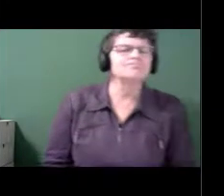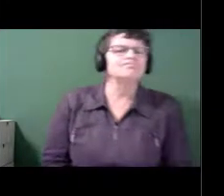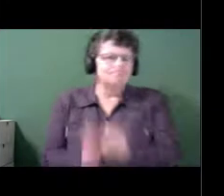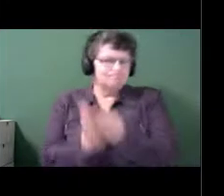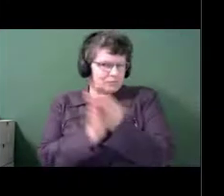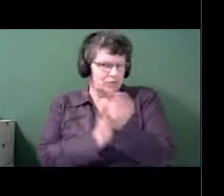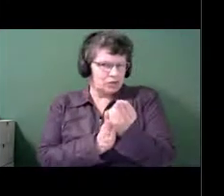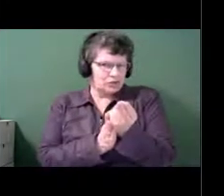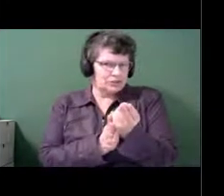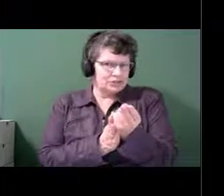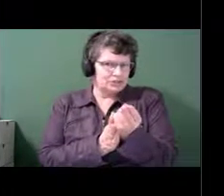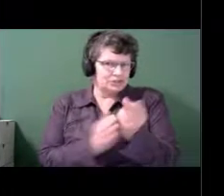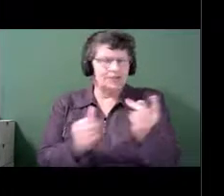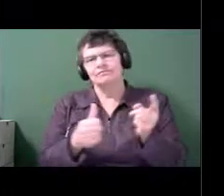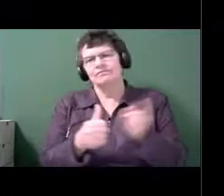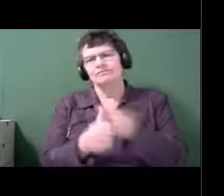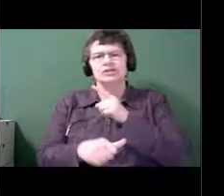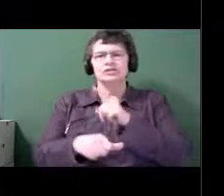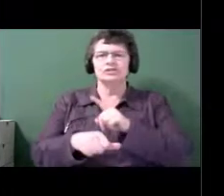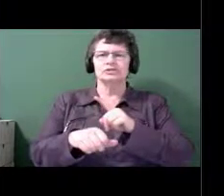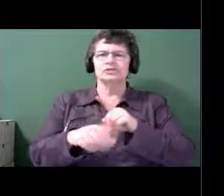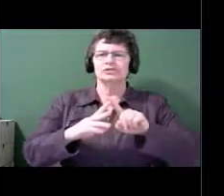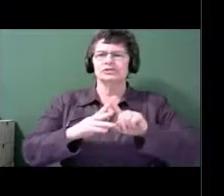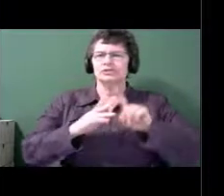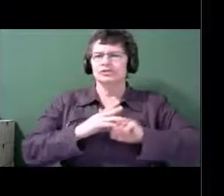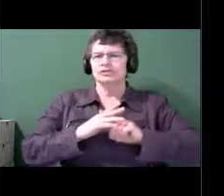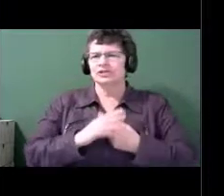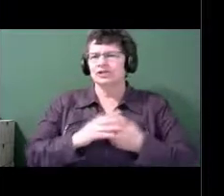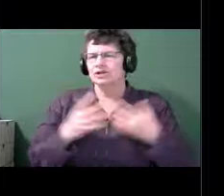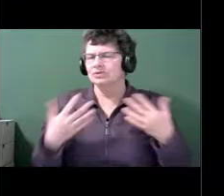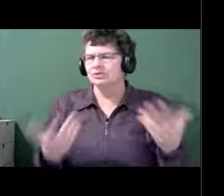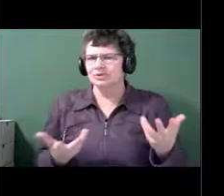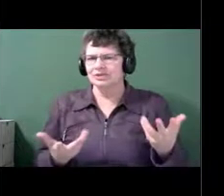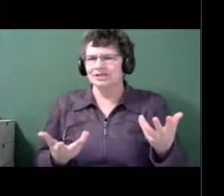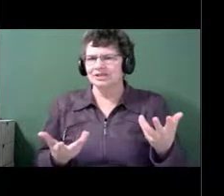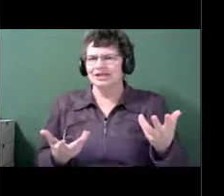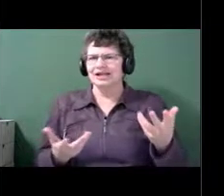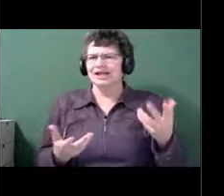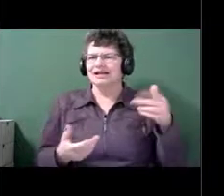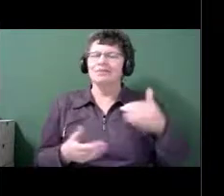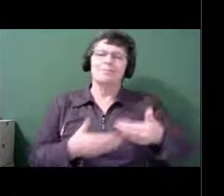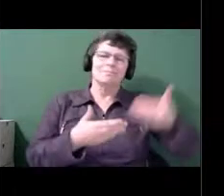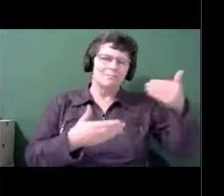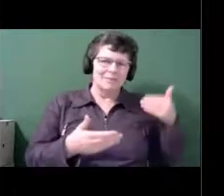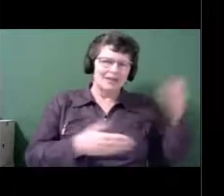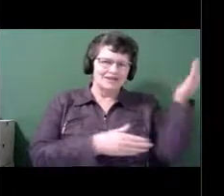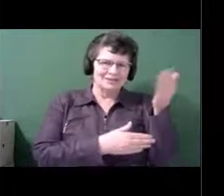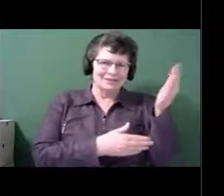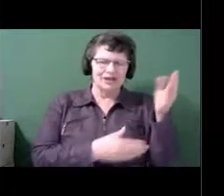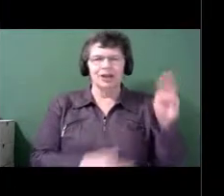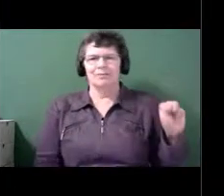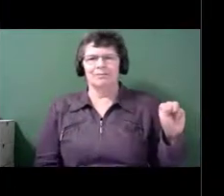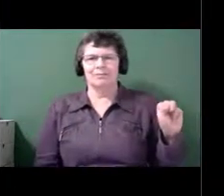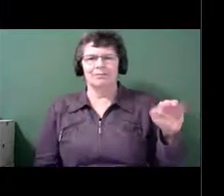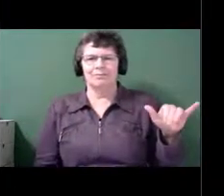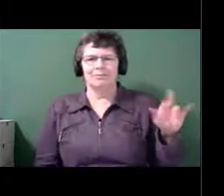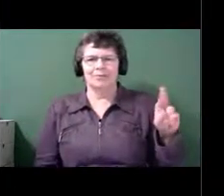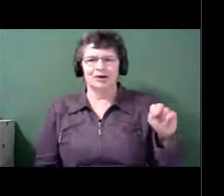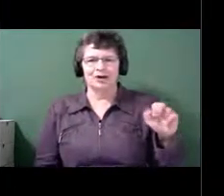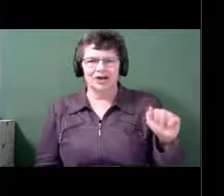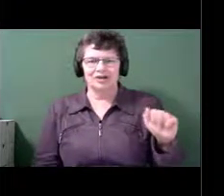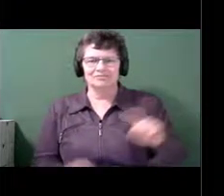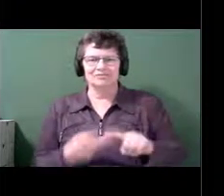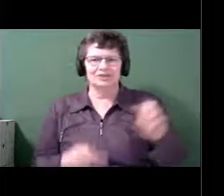you do by yourself. But then what we all learned was that the joy of writing the